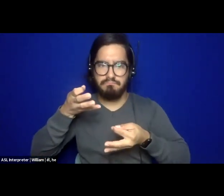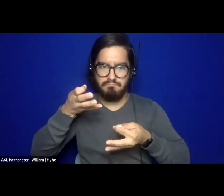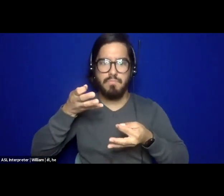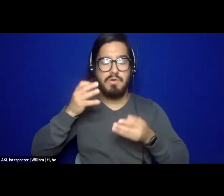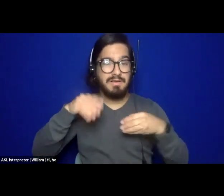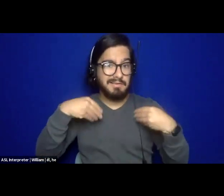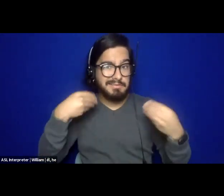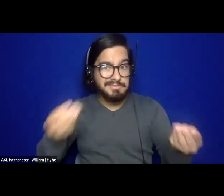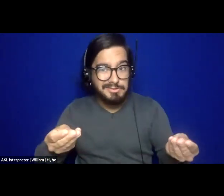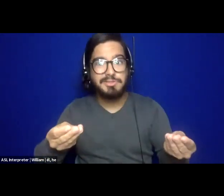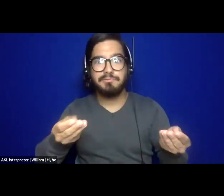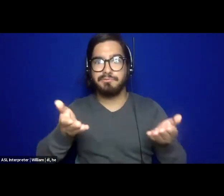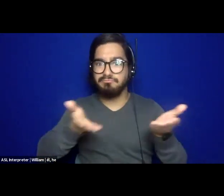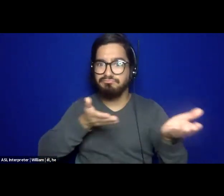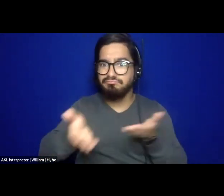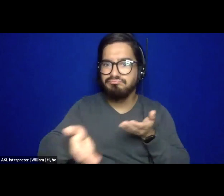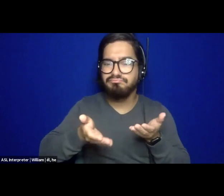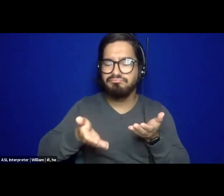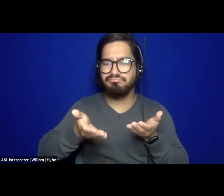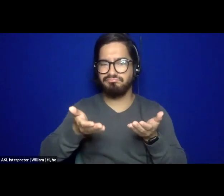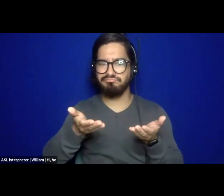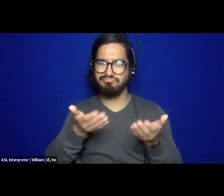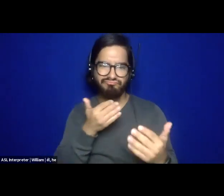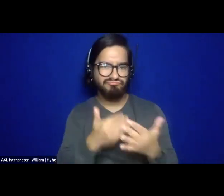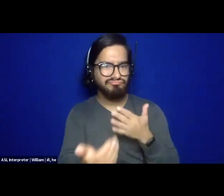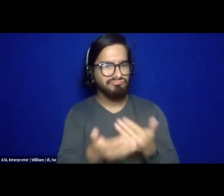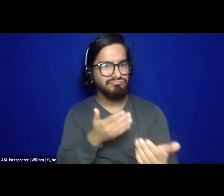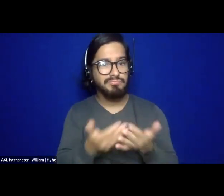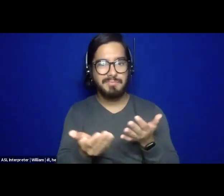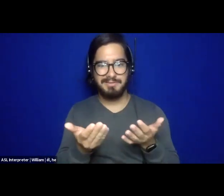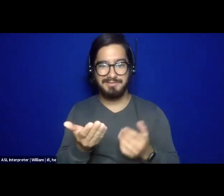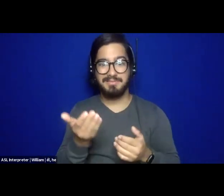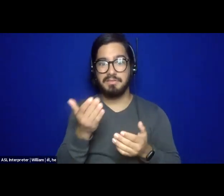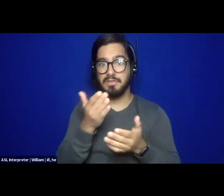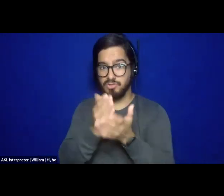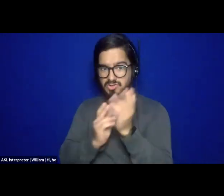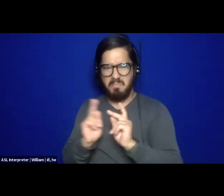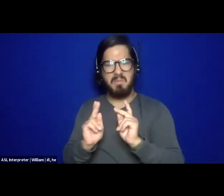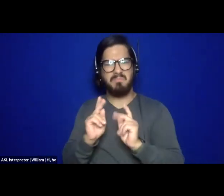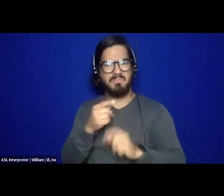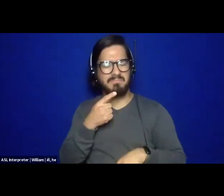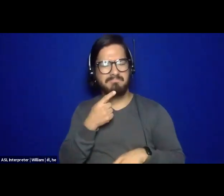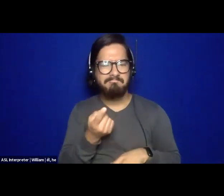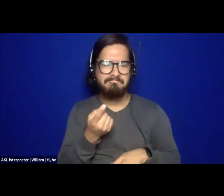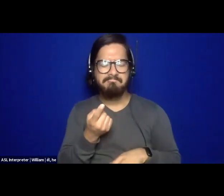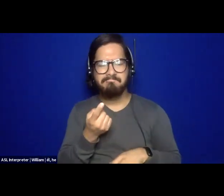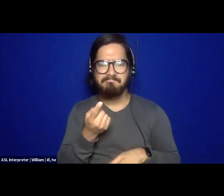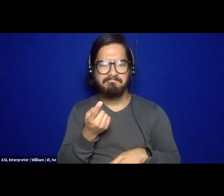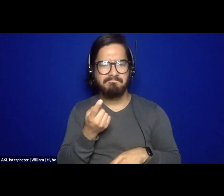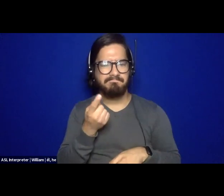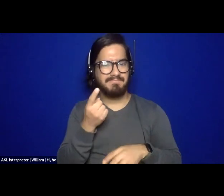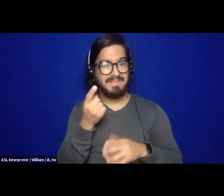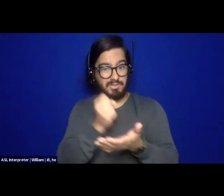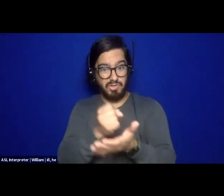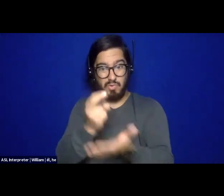providers and communities, um, but as some people have spoken to, oftentimes those social work roles are